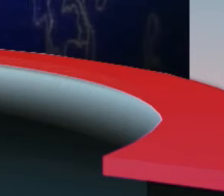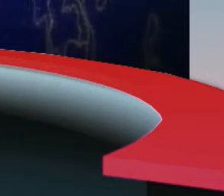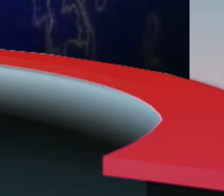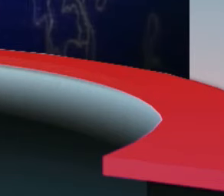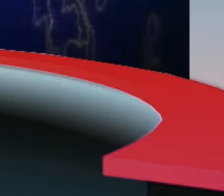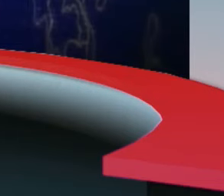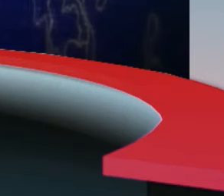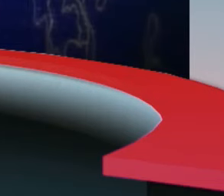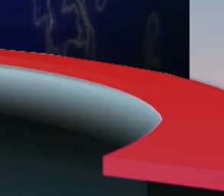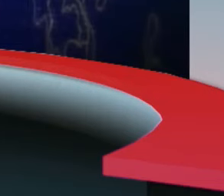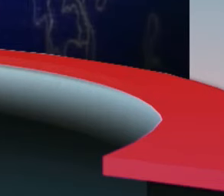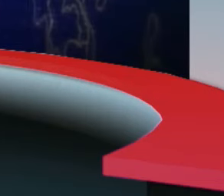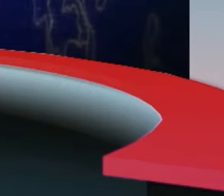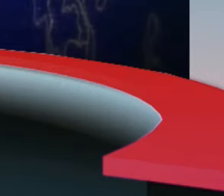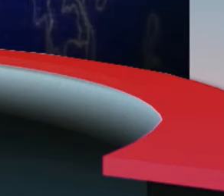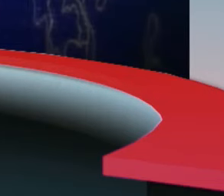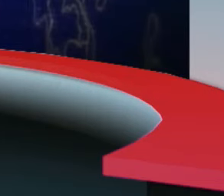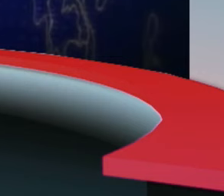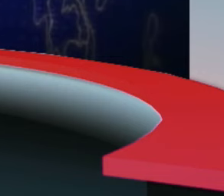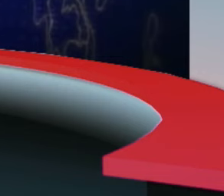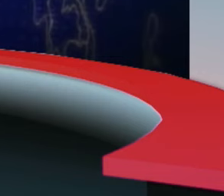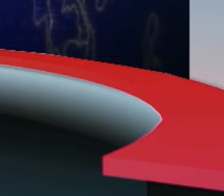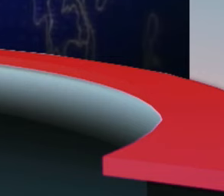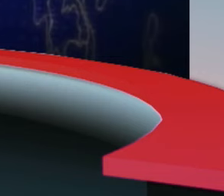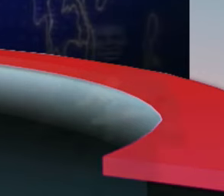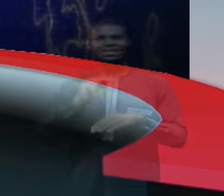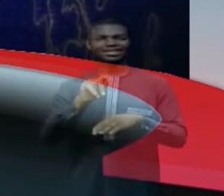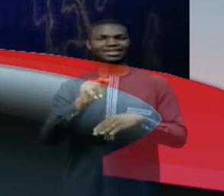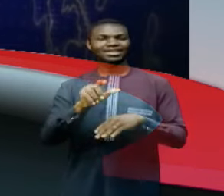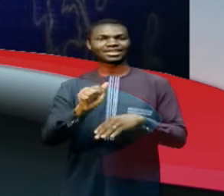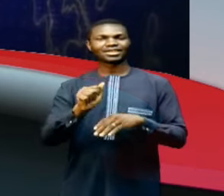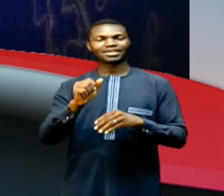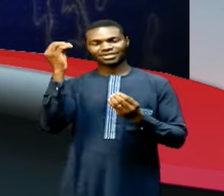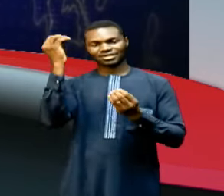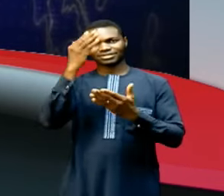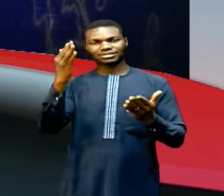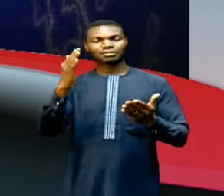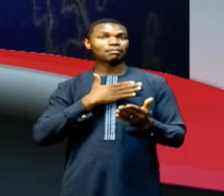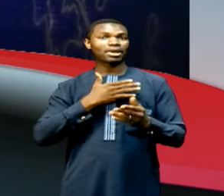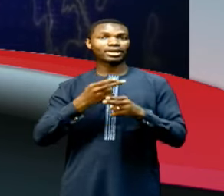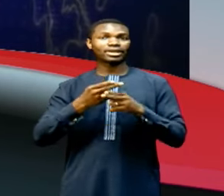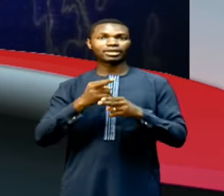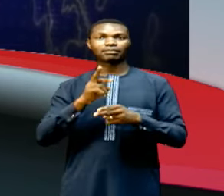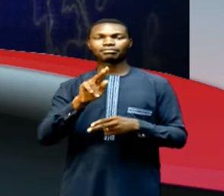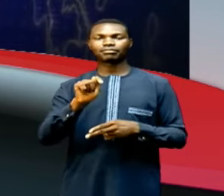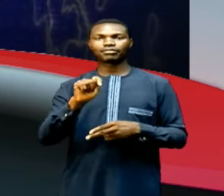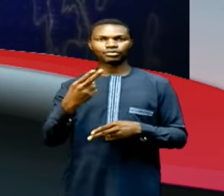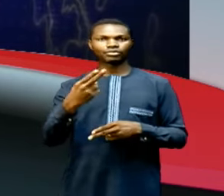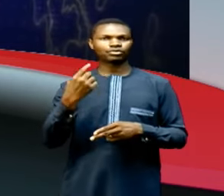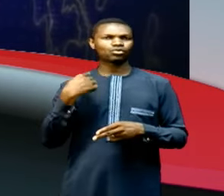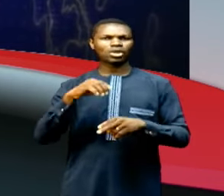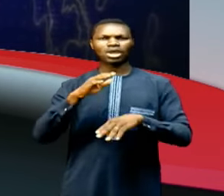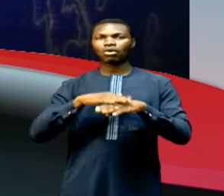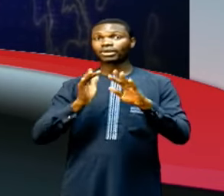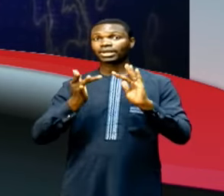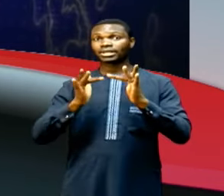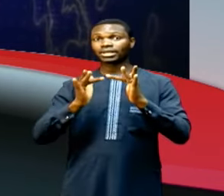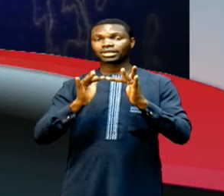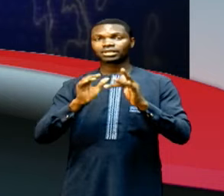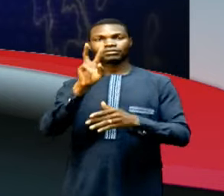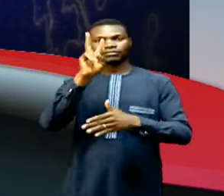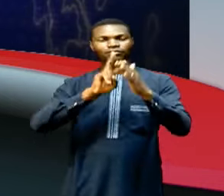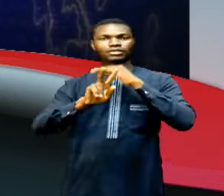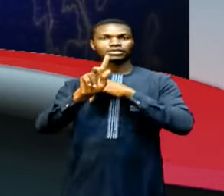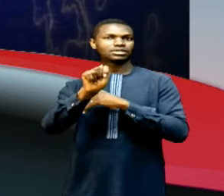Hello, thanks for joining us on the news. I'm Ruth Aguile. We're streaming live on Vision TV 247